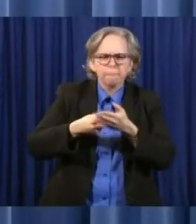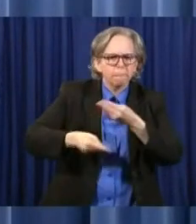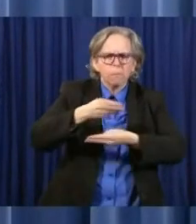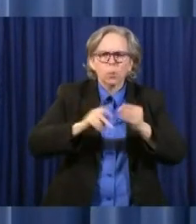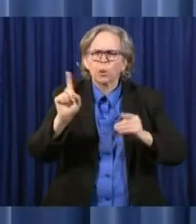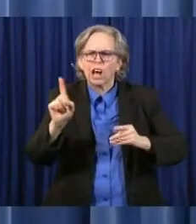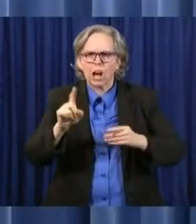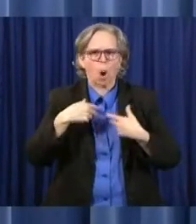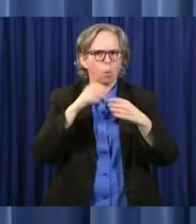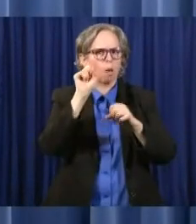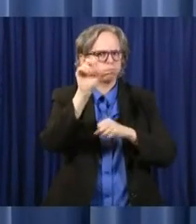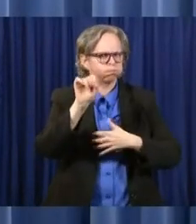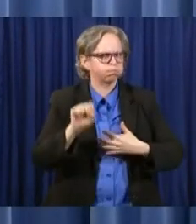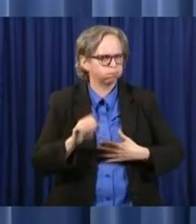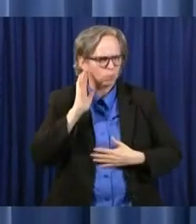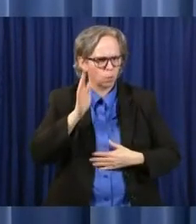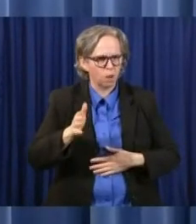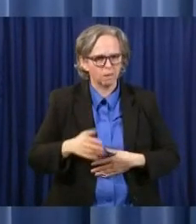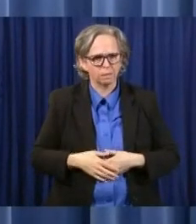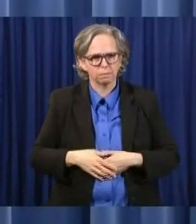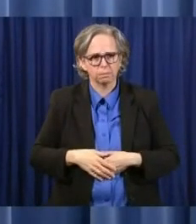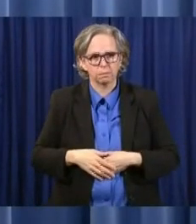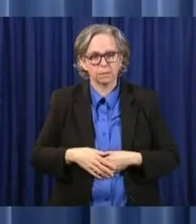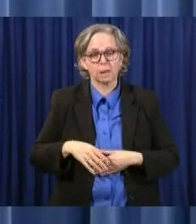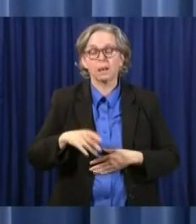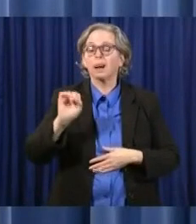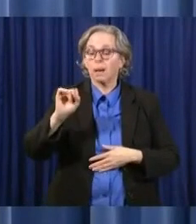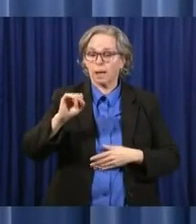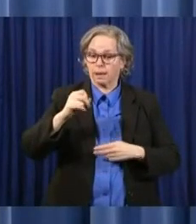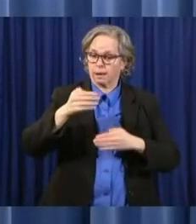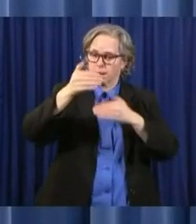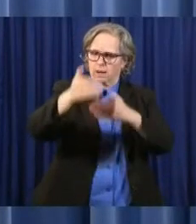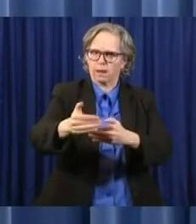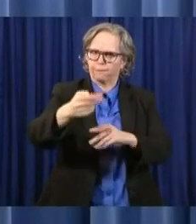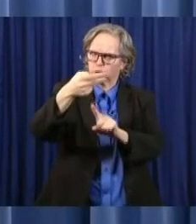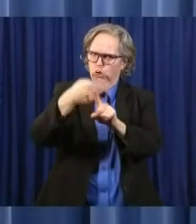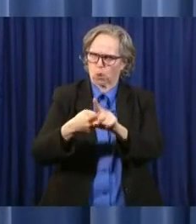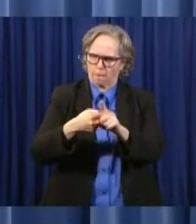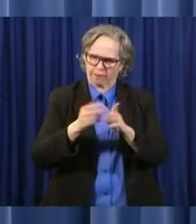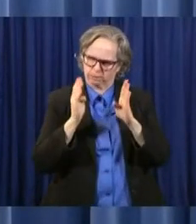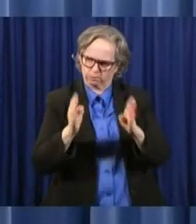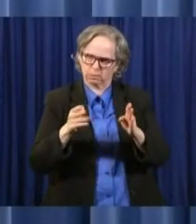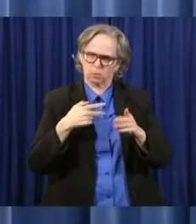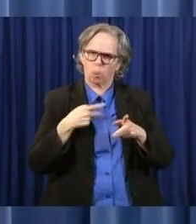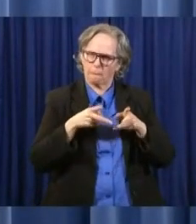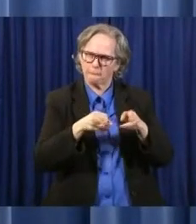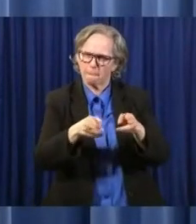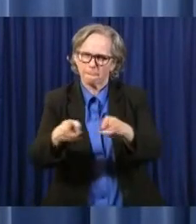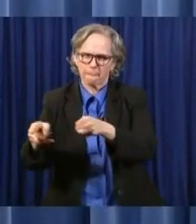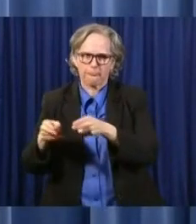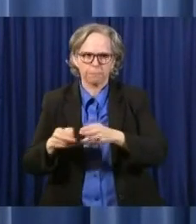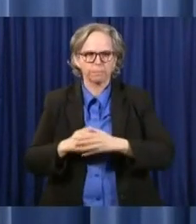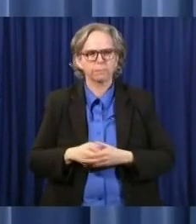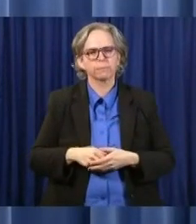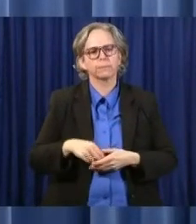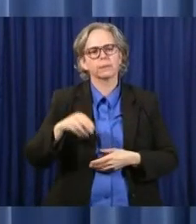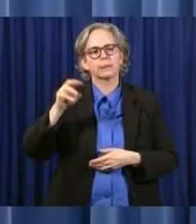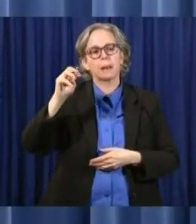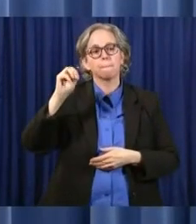for the next two months. We will reduce Medicaid spending by